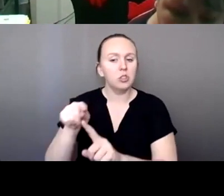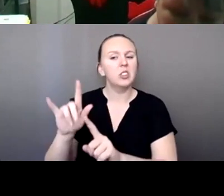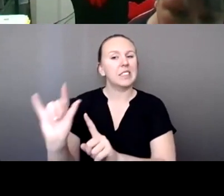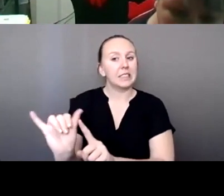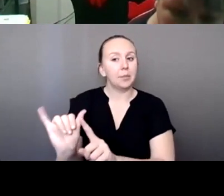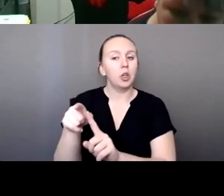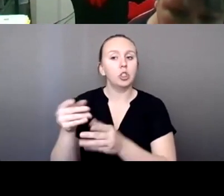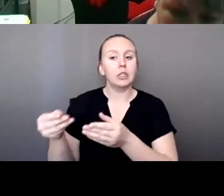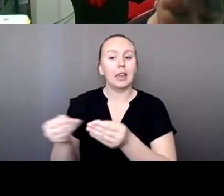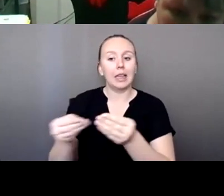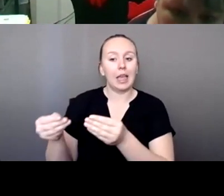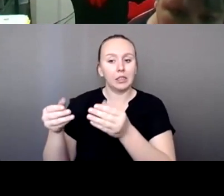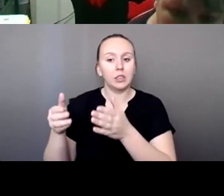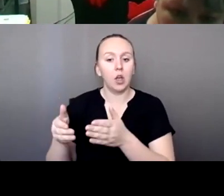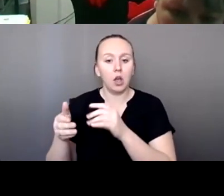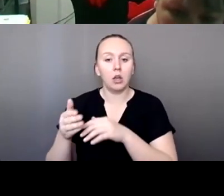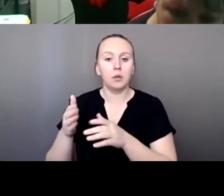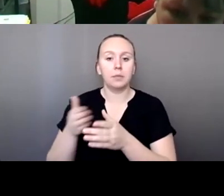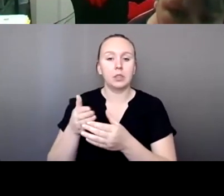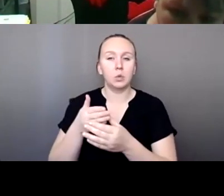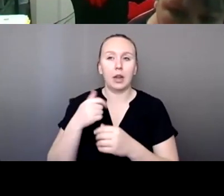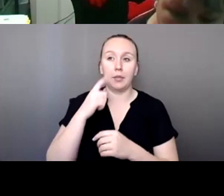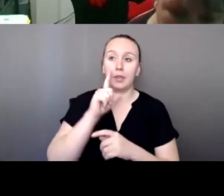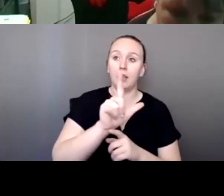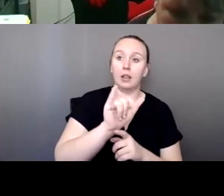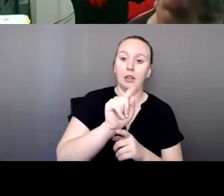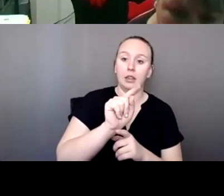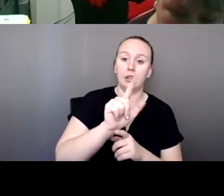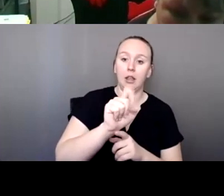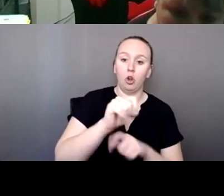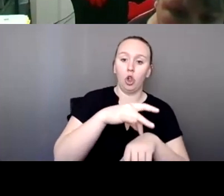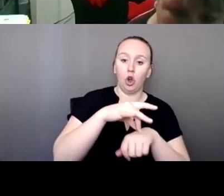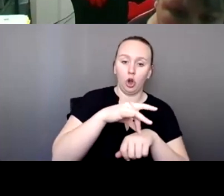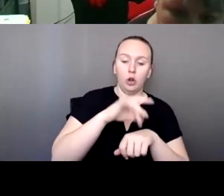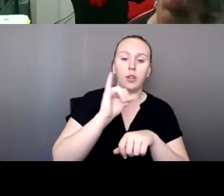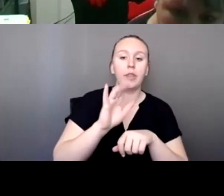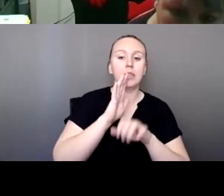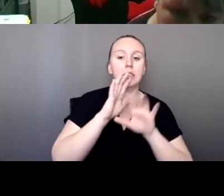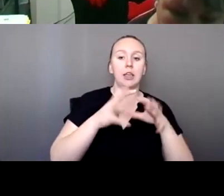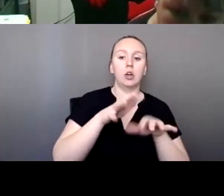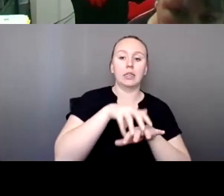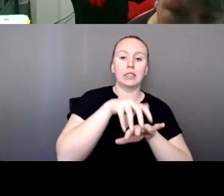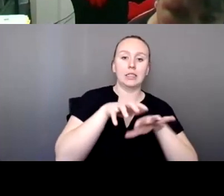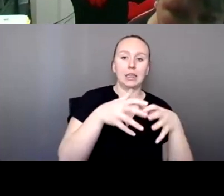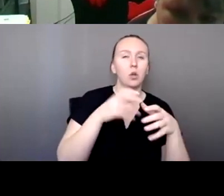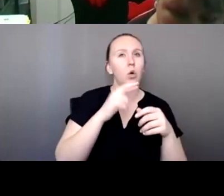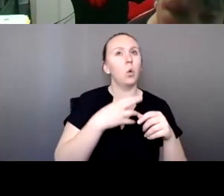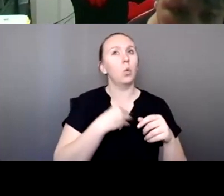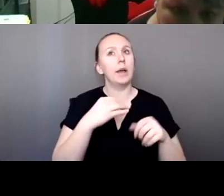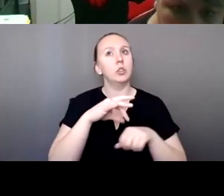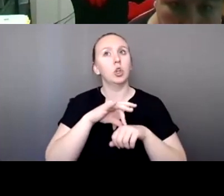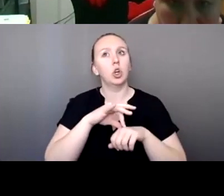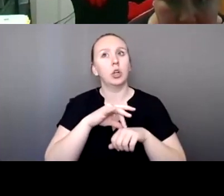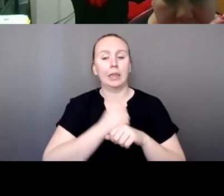liaison between, I think it's called little earth, which is their like urban Indian community in Minneapolis, little earth or white earth. I can't remember. I'm sorry